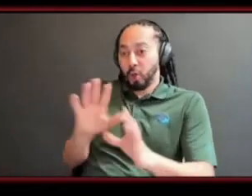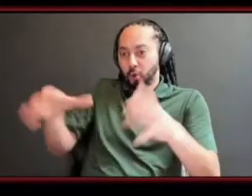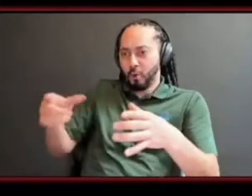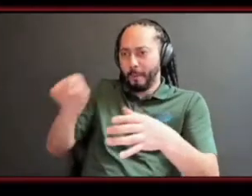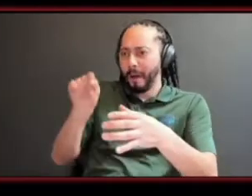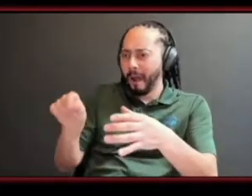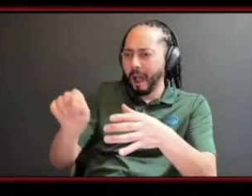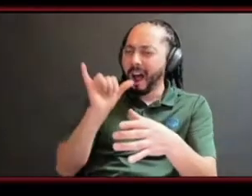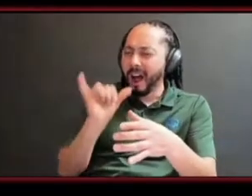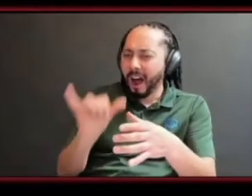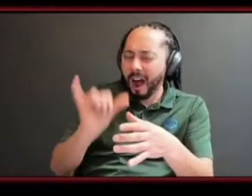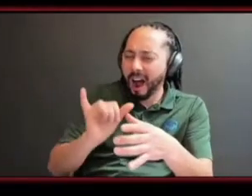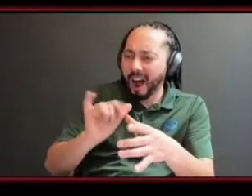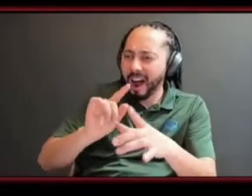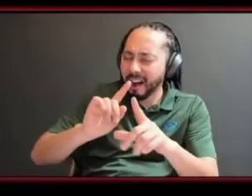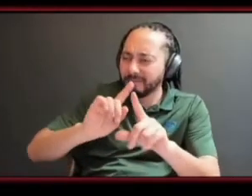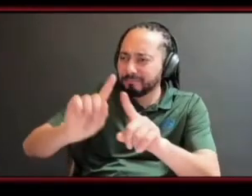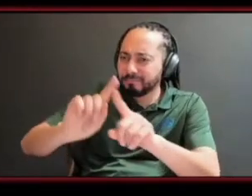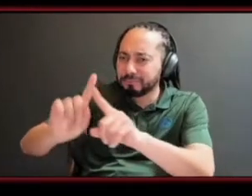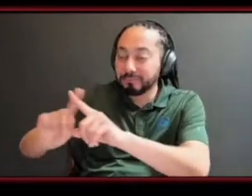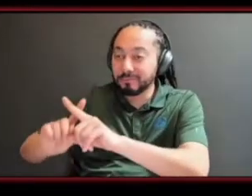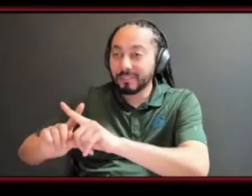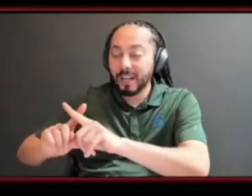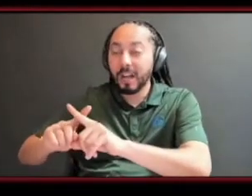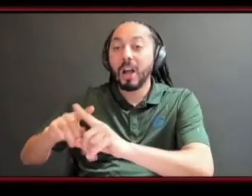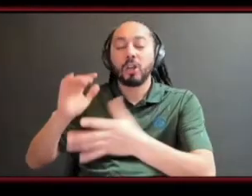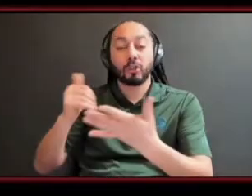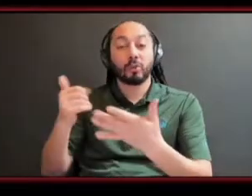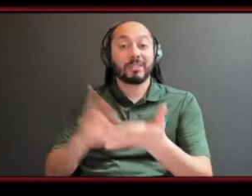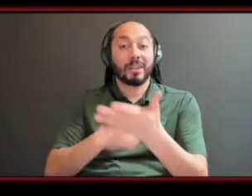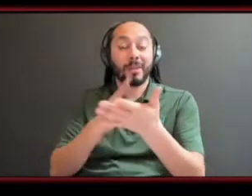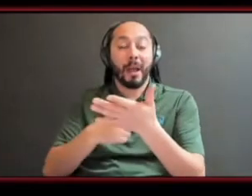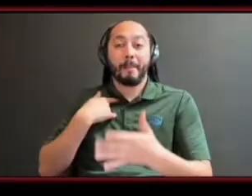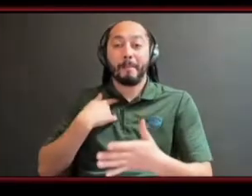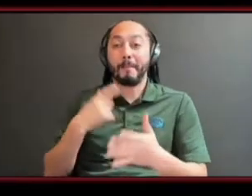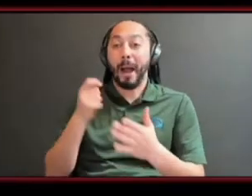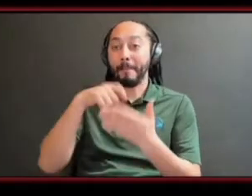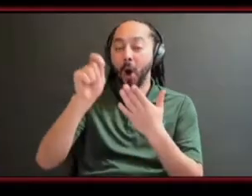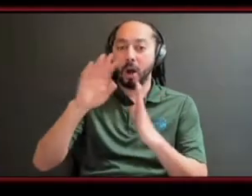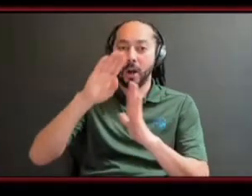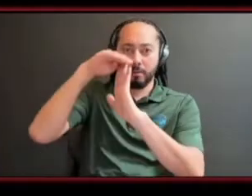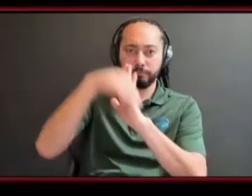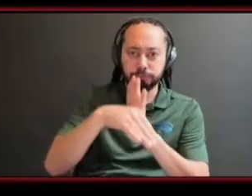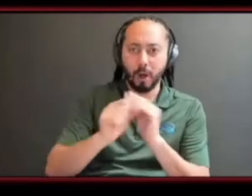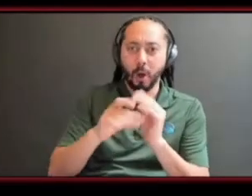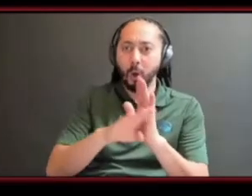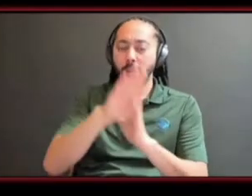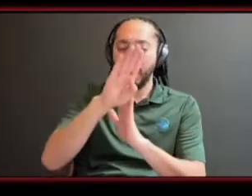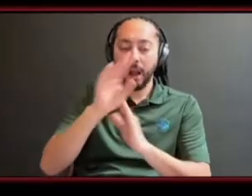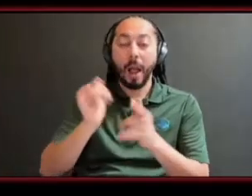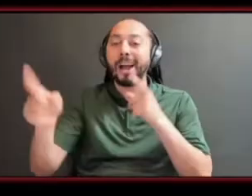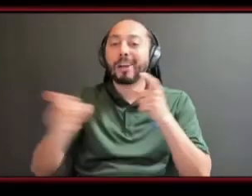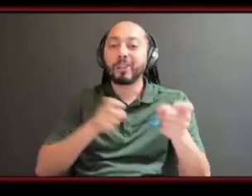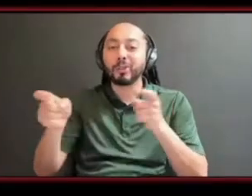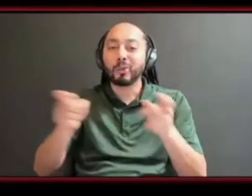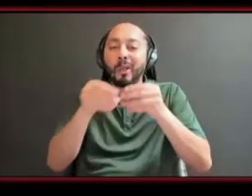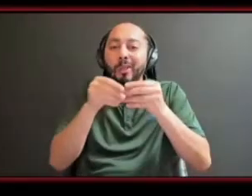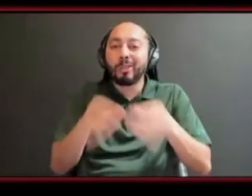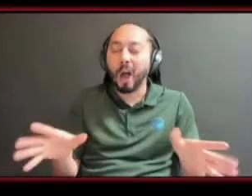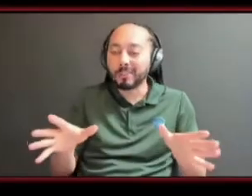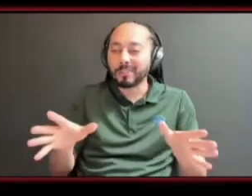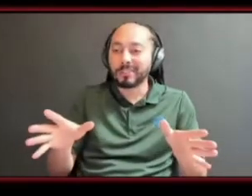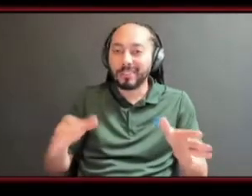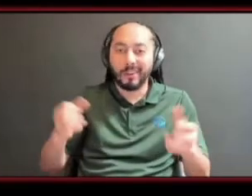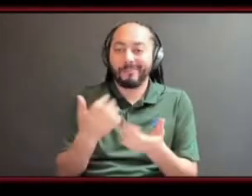grades was suffering or my grade would increase because of it um i wasn't in control of it all now that i see that i'm